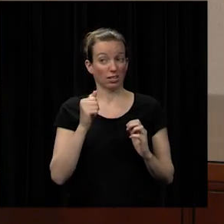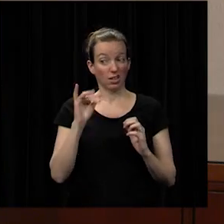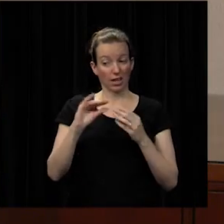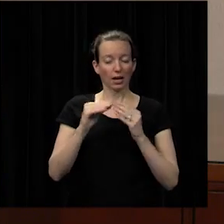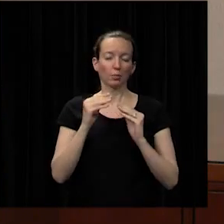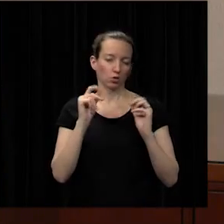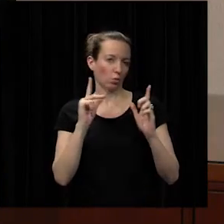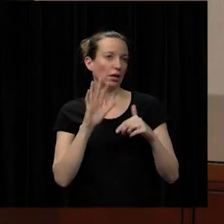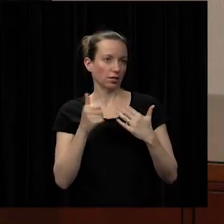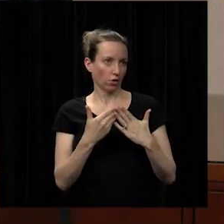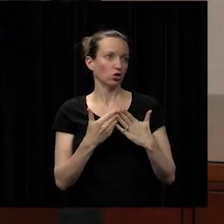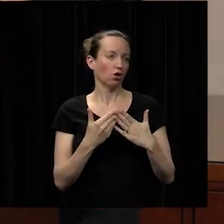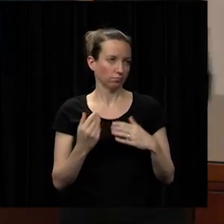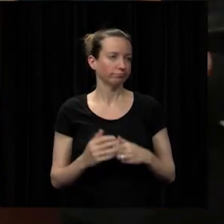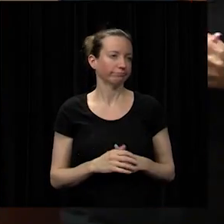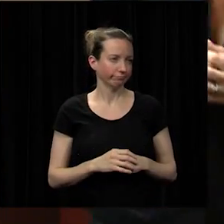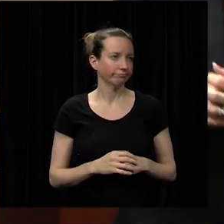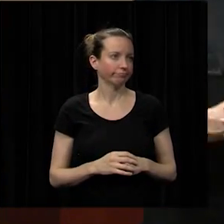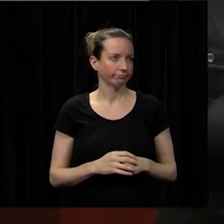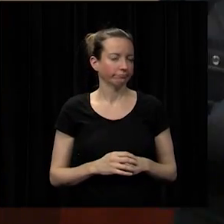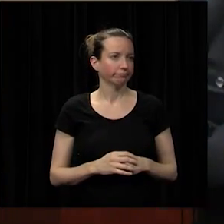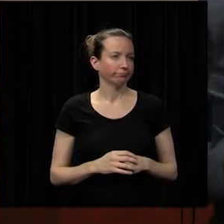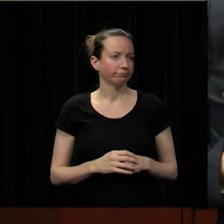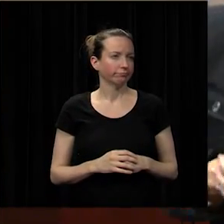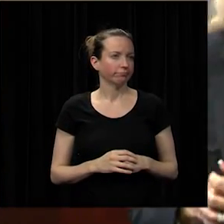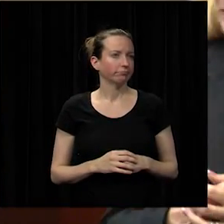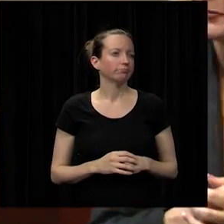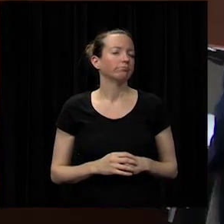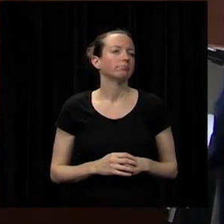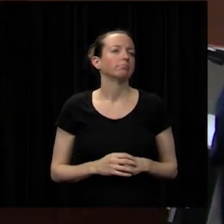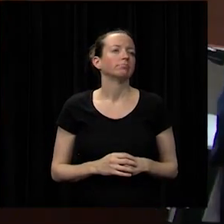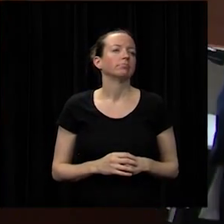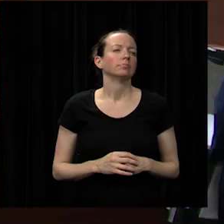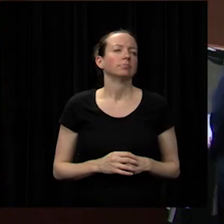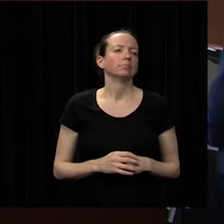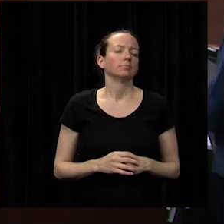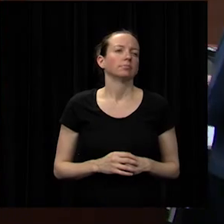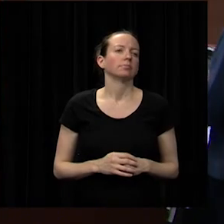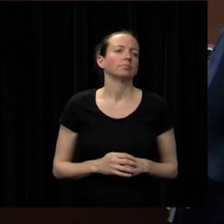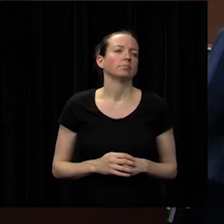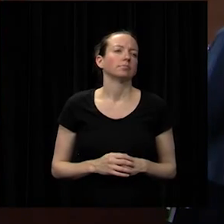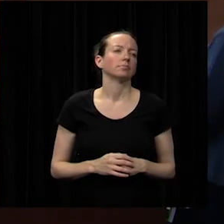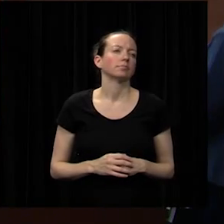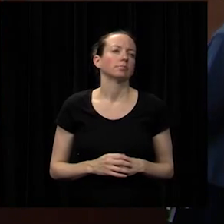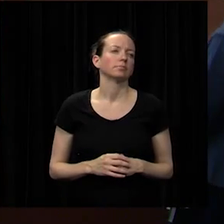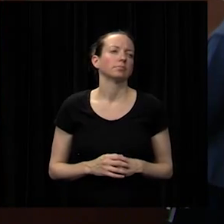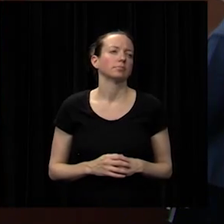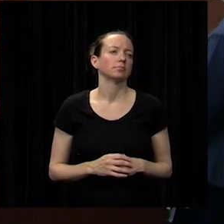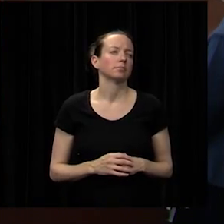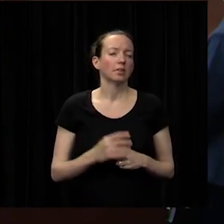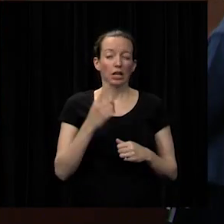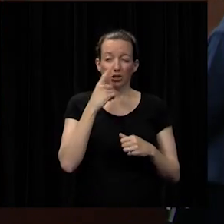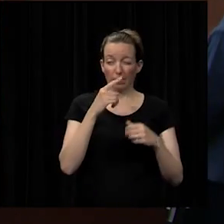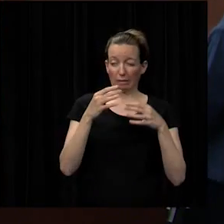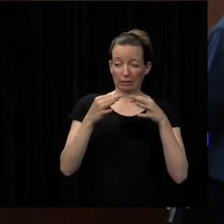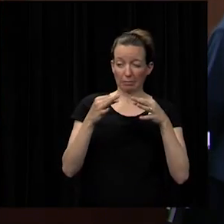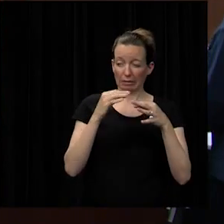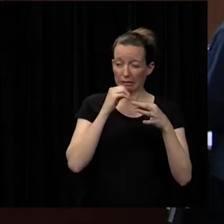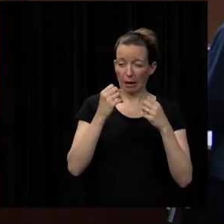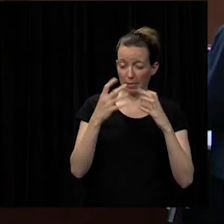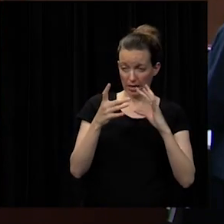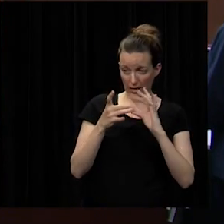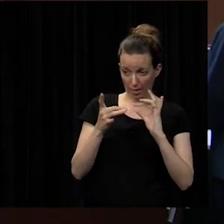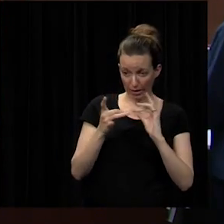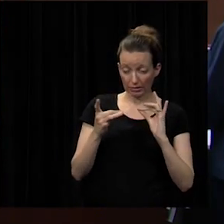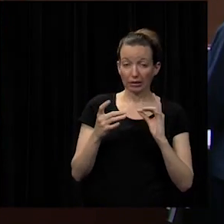so real unexpected thank you dr banakowski can you speak to you'd reference there weren't a lot of comments but when you do receive